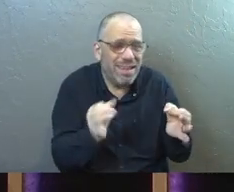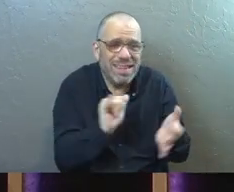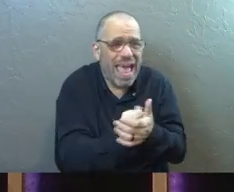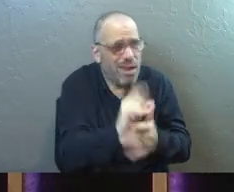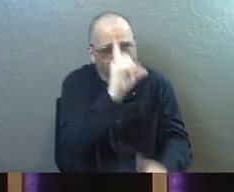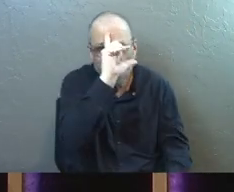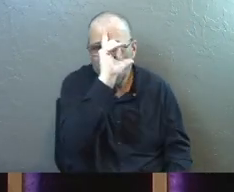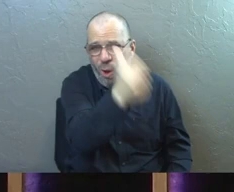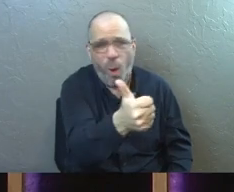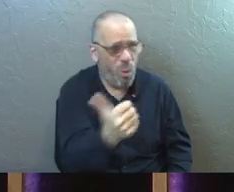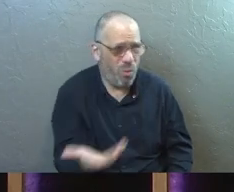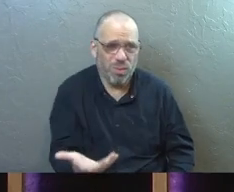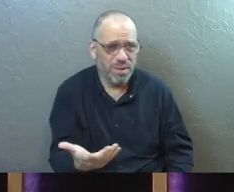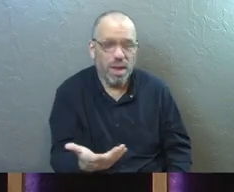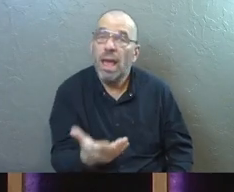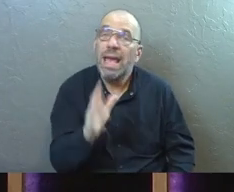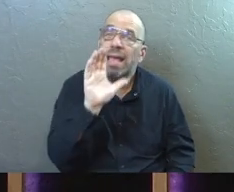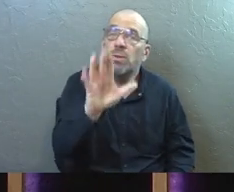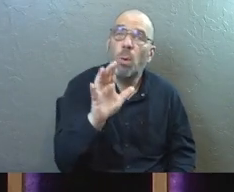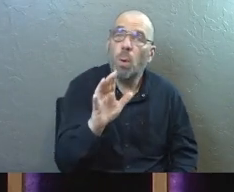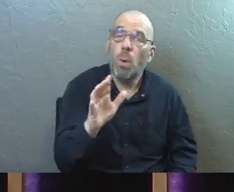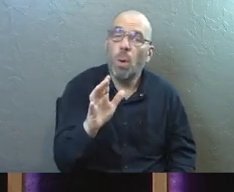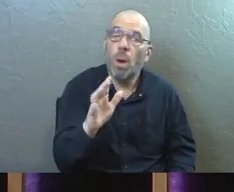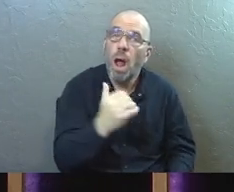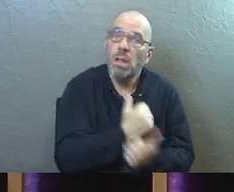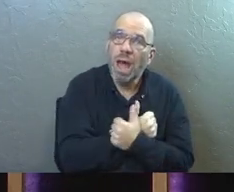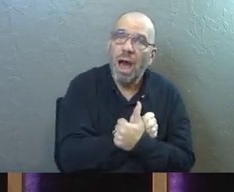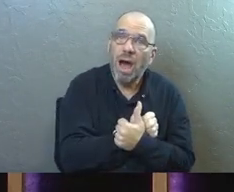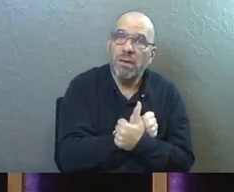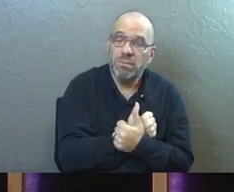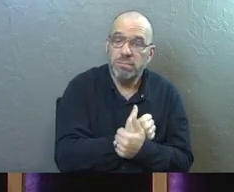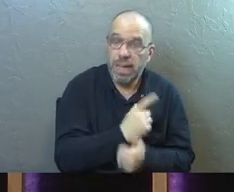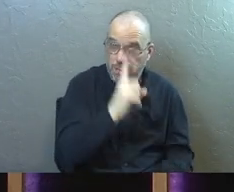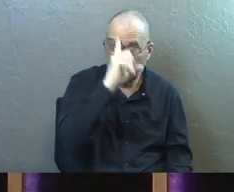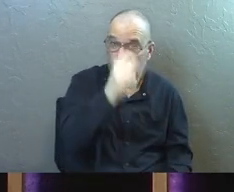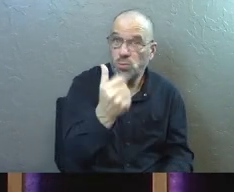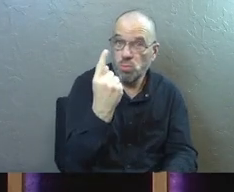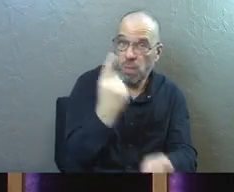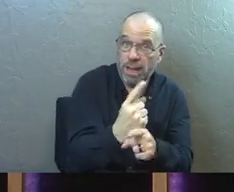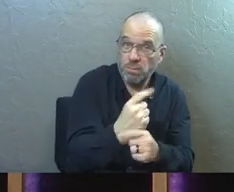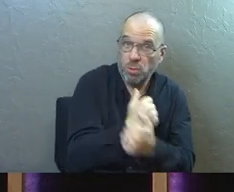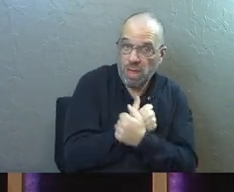do it. There are some things in our generosity and our love that are up to us, yes?